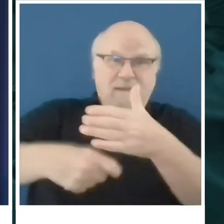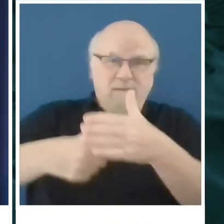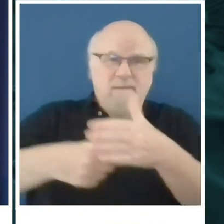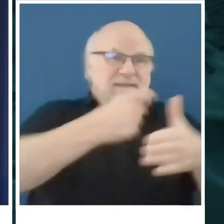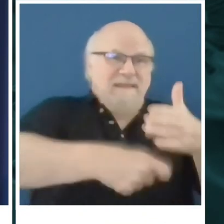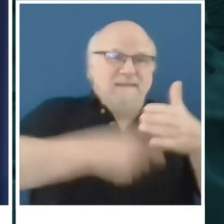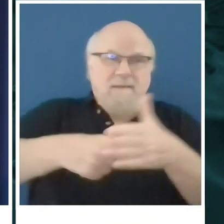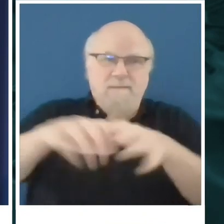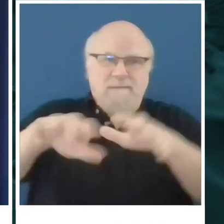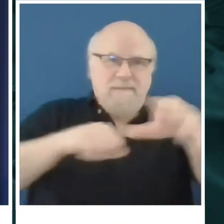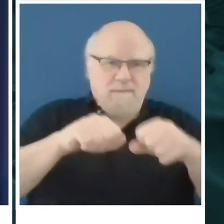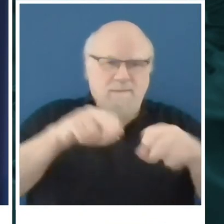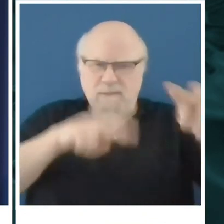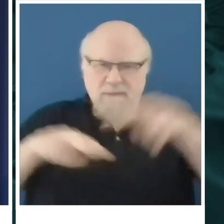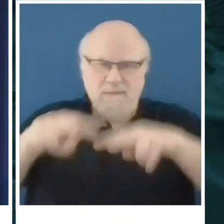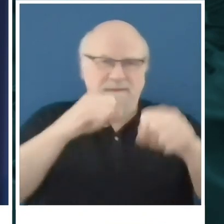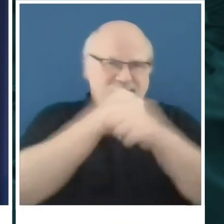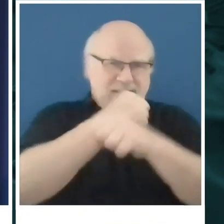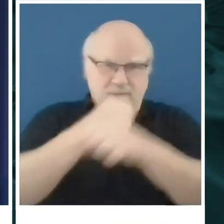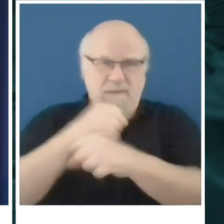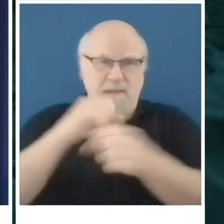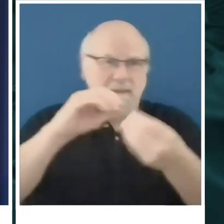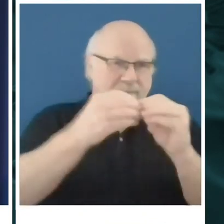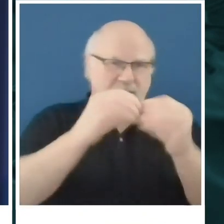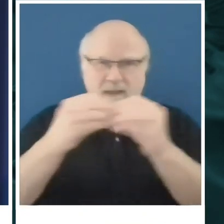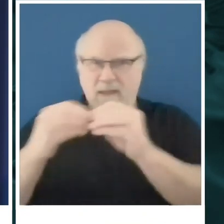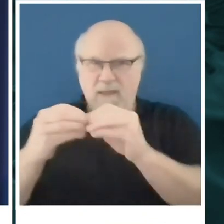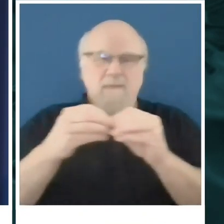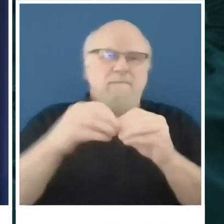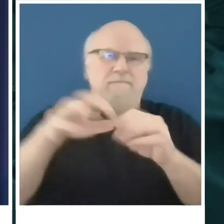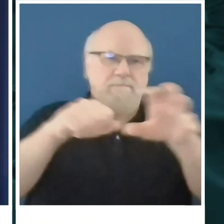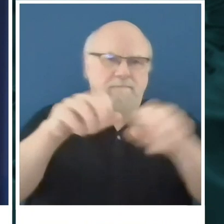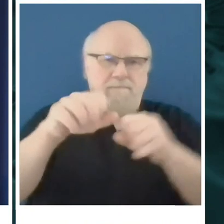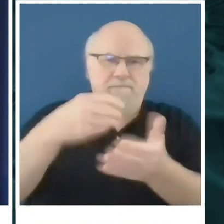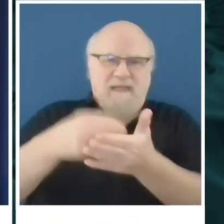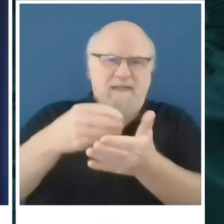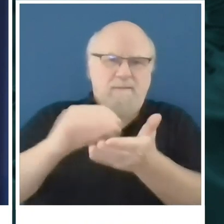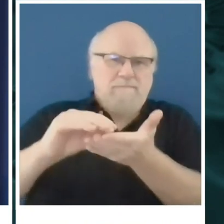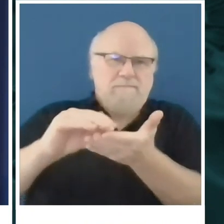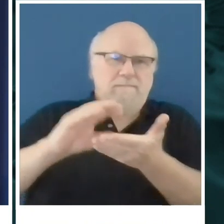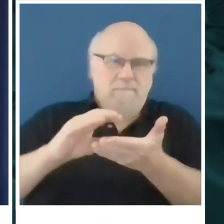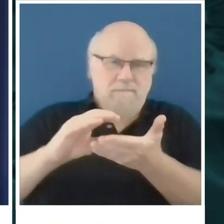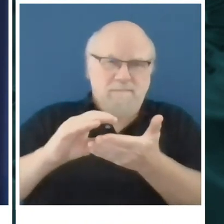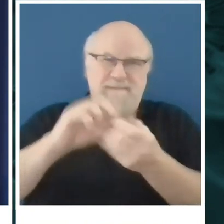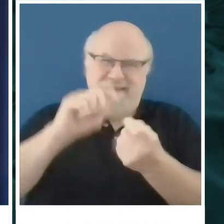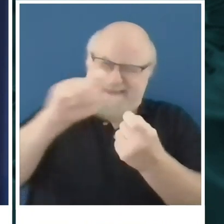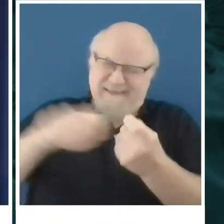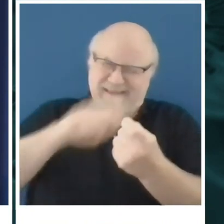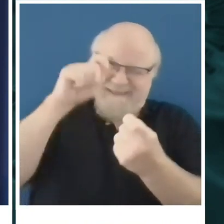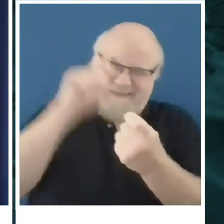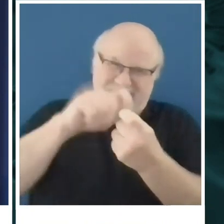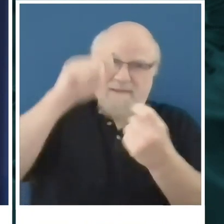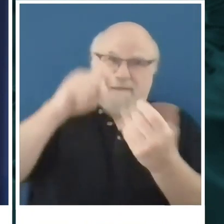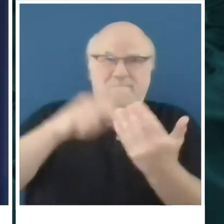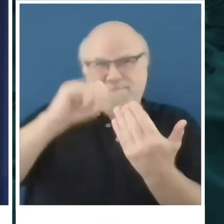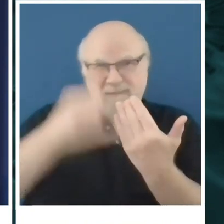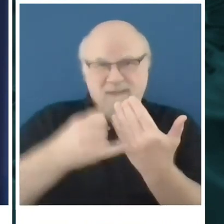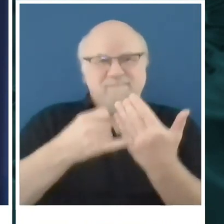As I can't speak to specific projects right now. What I can tell you is, as I've said before,